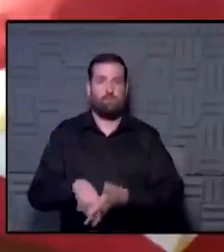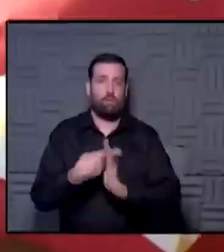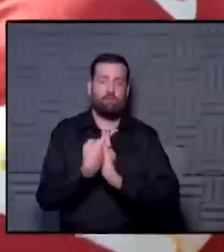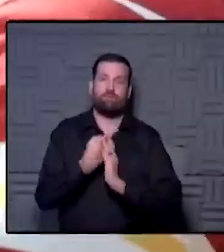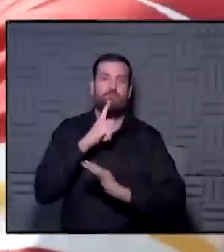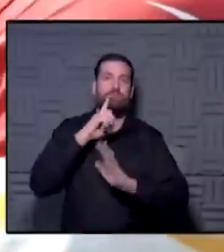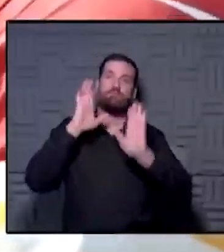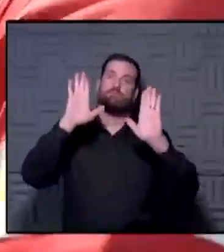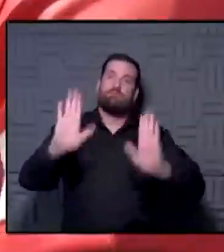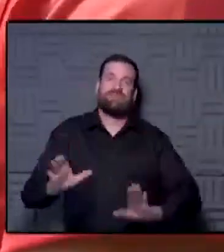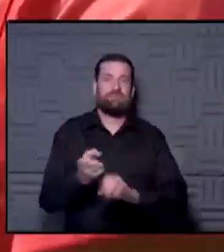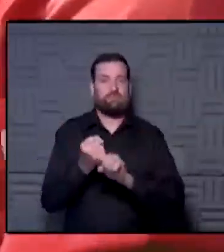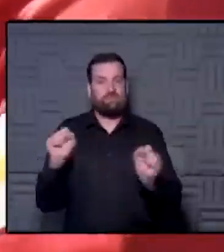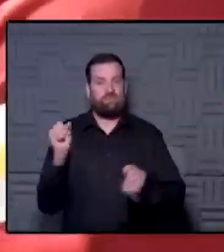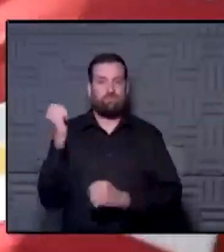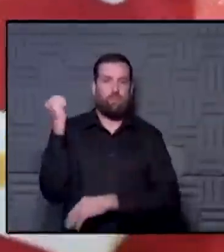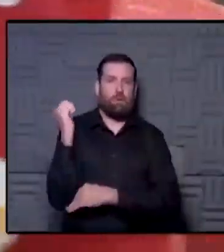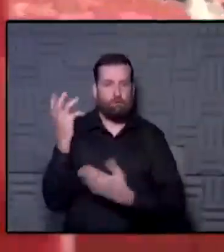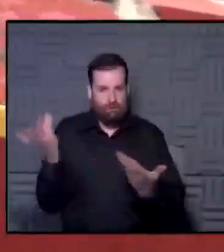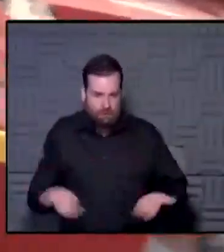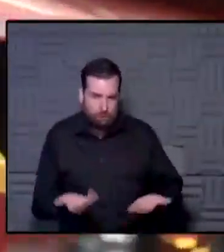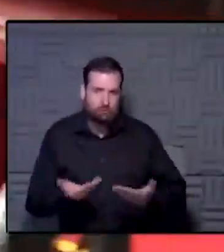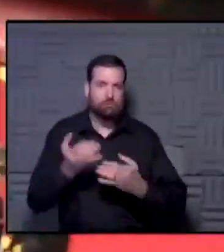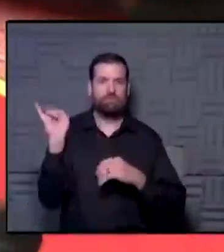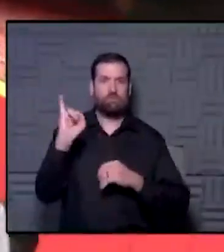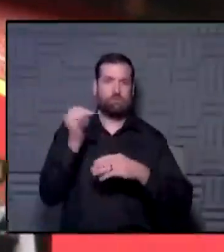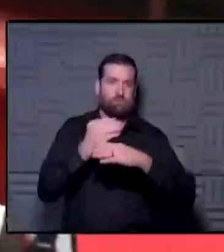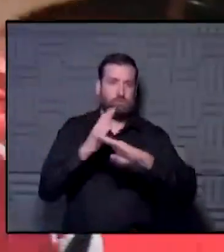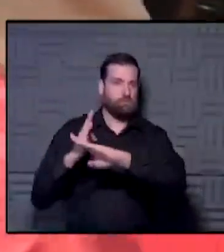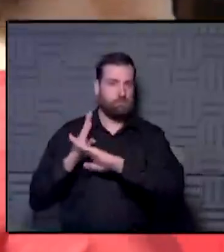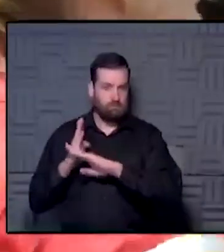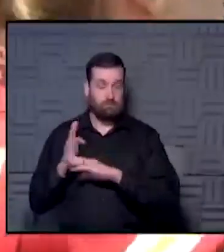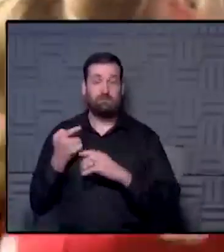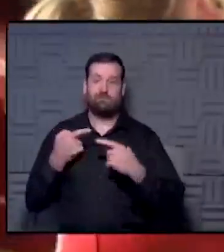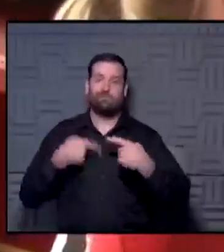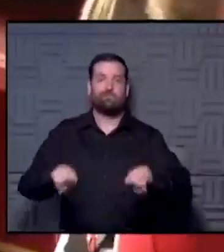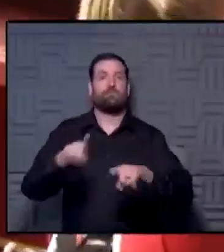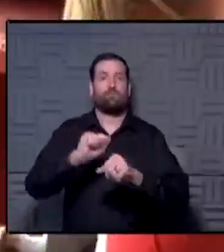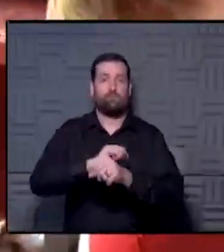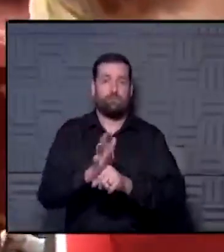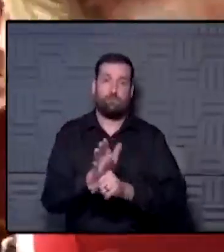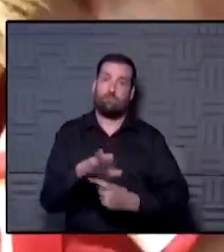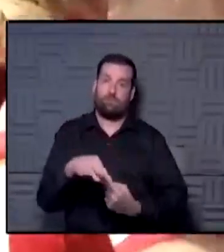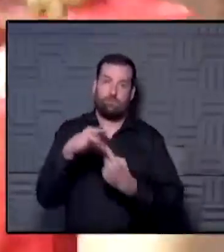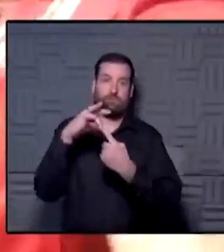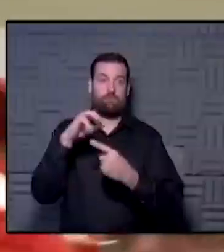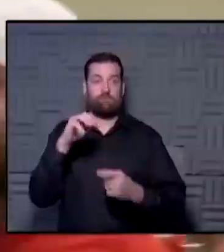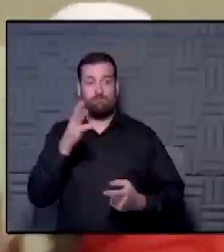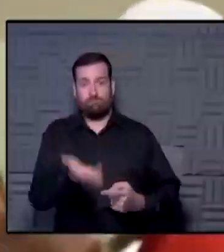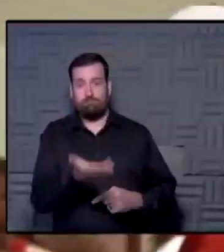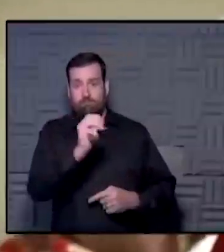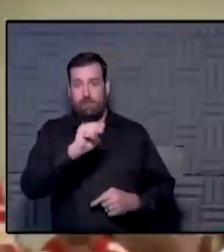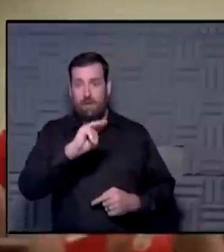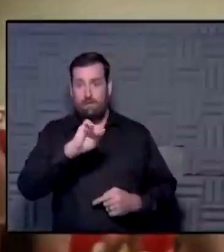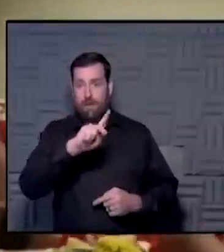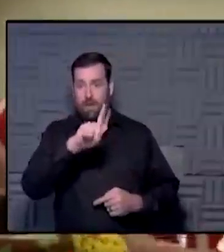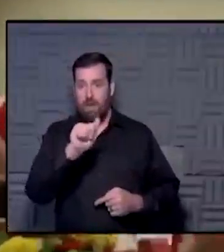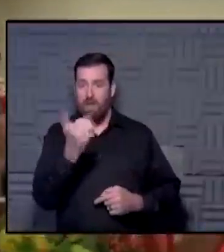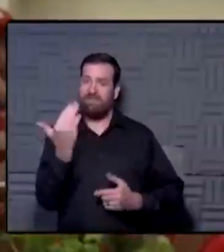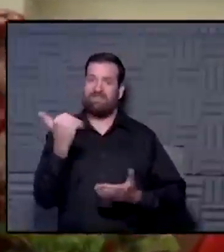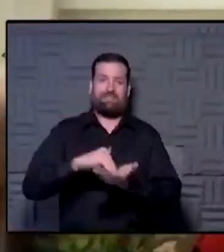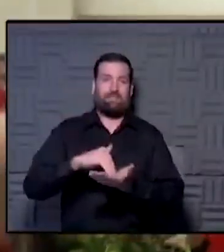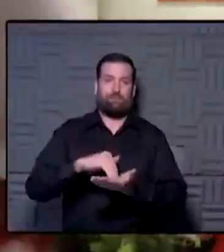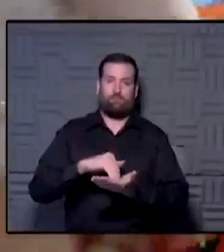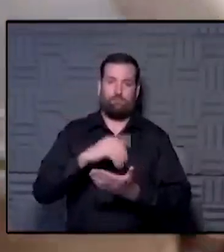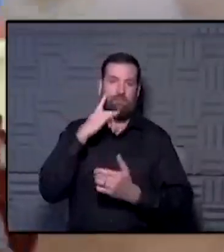incredible record of safety in general and around infection prevention and control, but especially throughout this pandemic. And Amanda Gardner is at the heartbeat and at the center of the